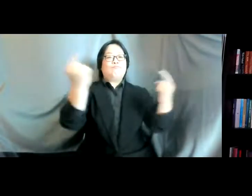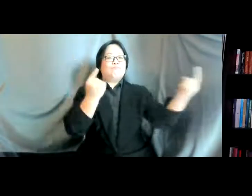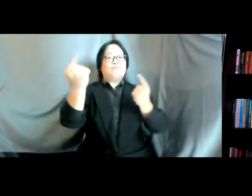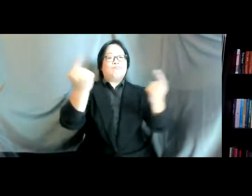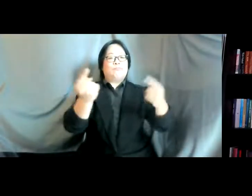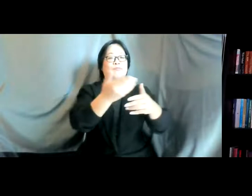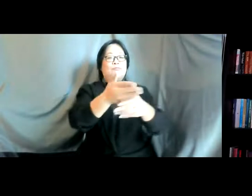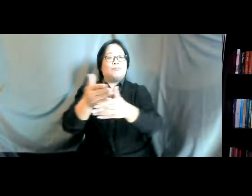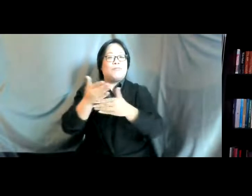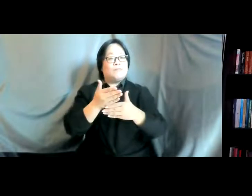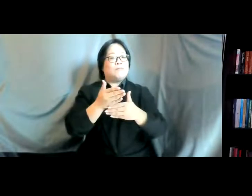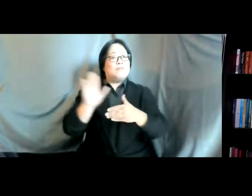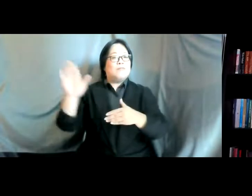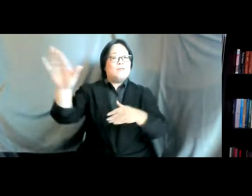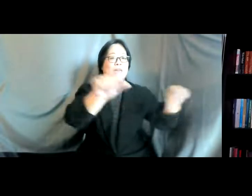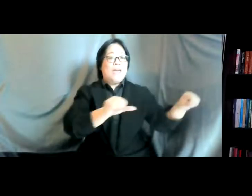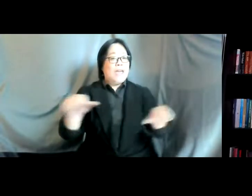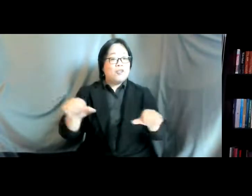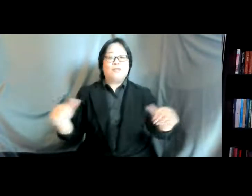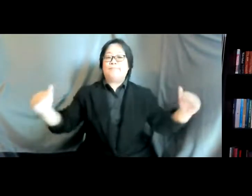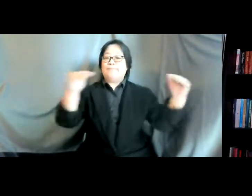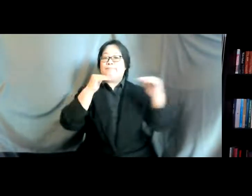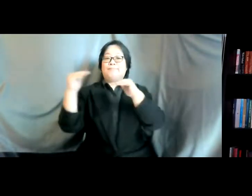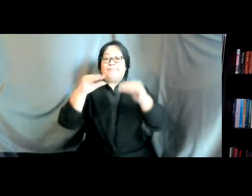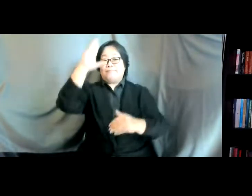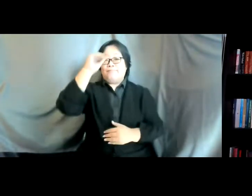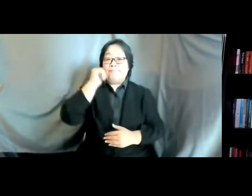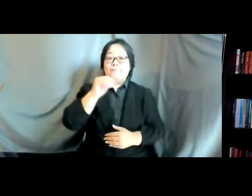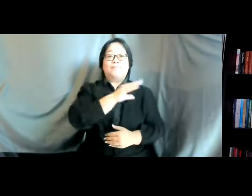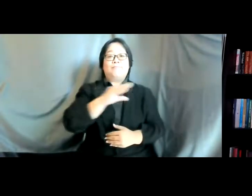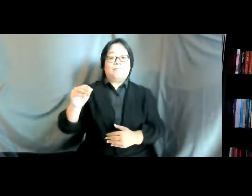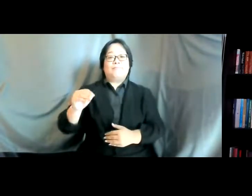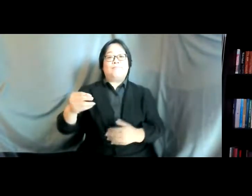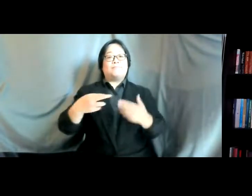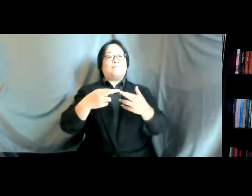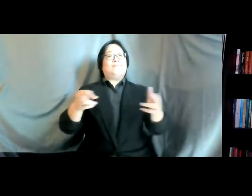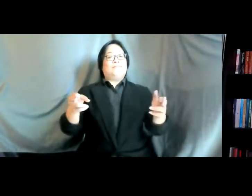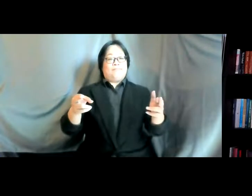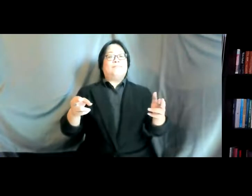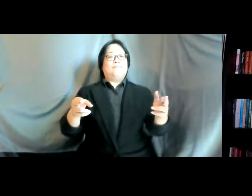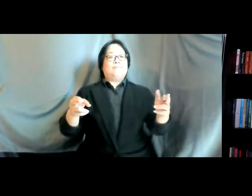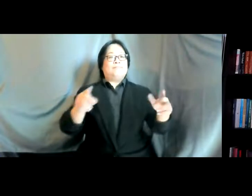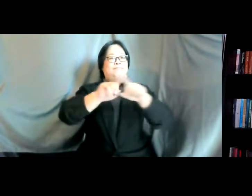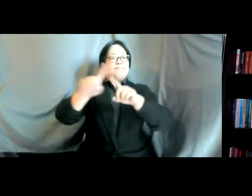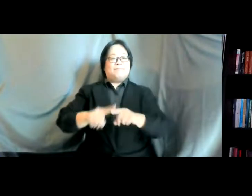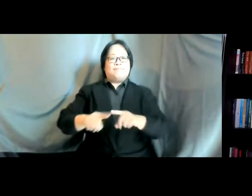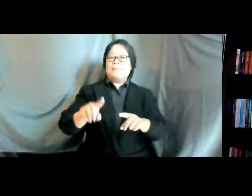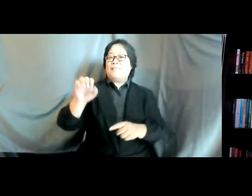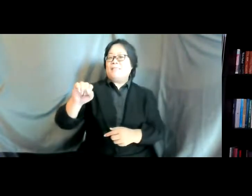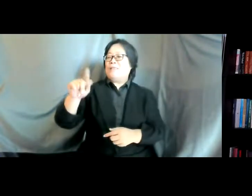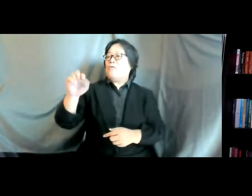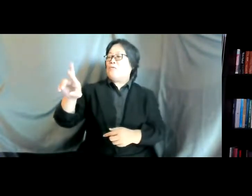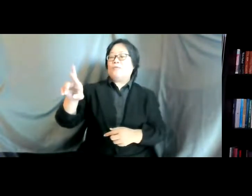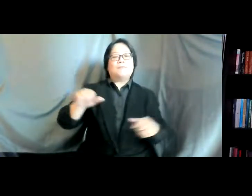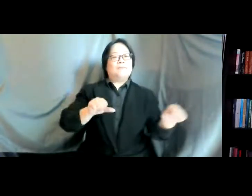renew movements for gender equality as well as to launch a set of innovative and multi-stakeholder action coalition